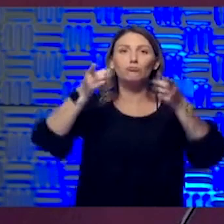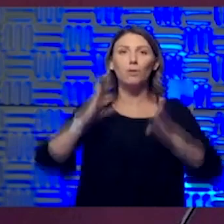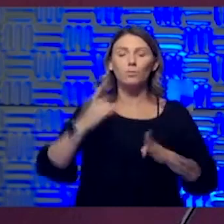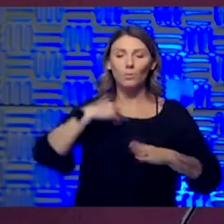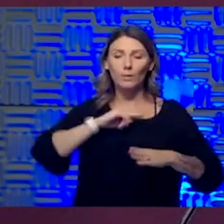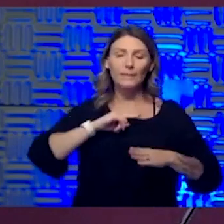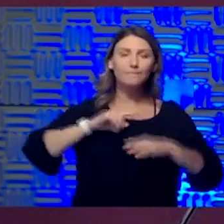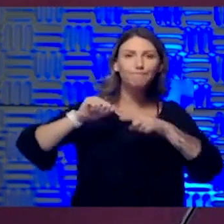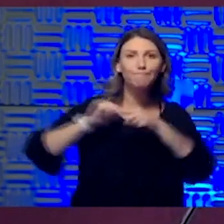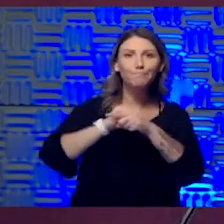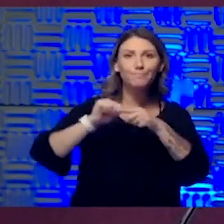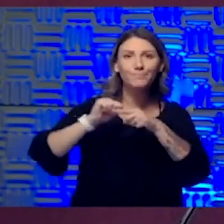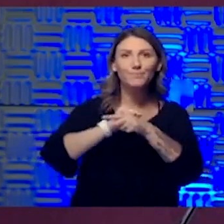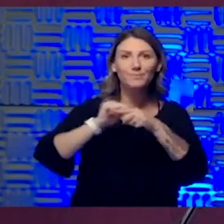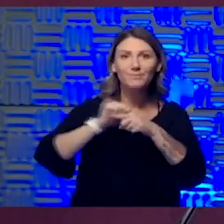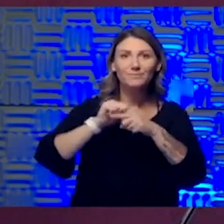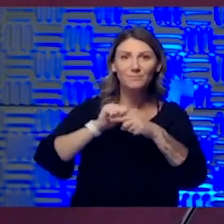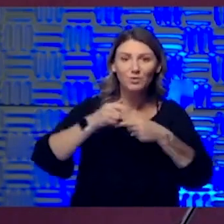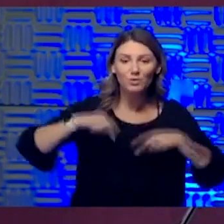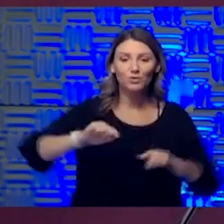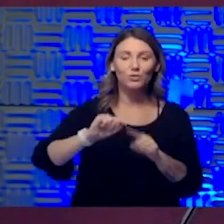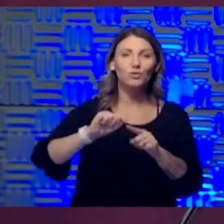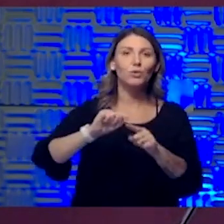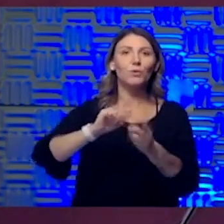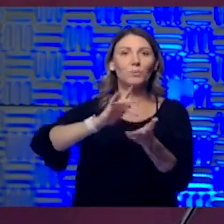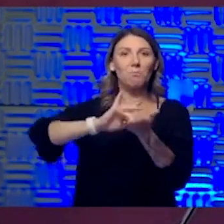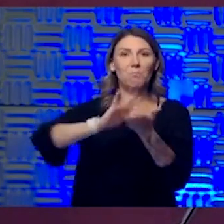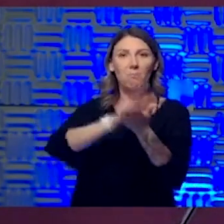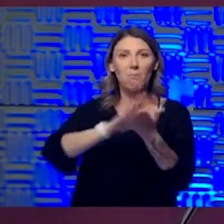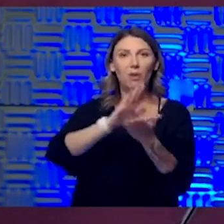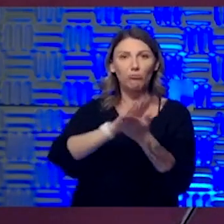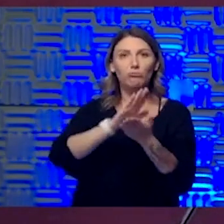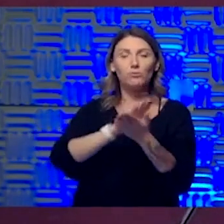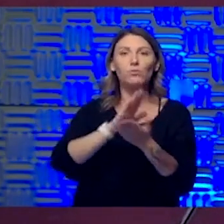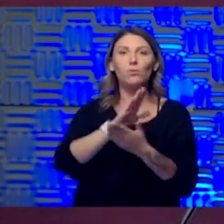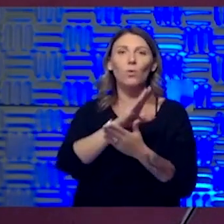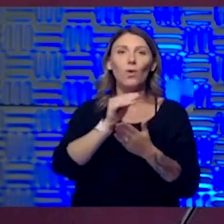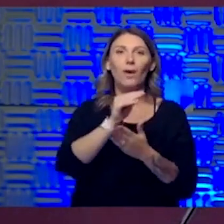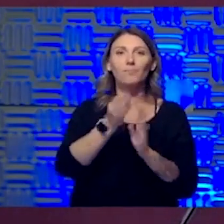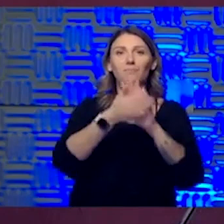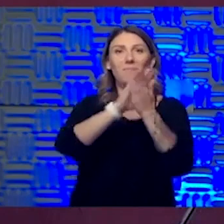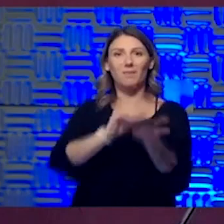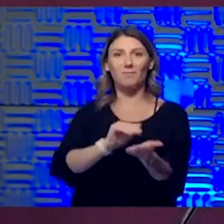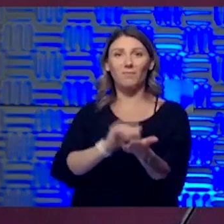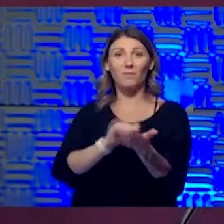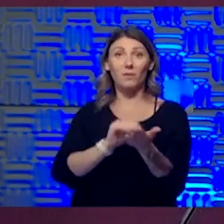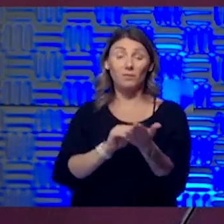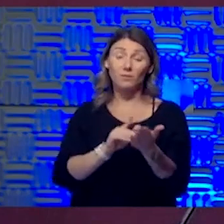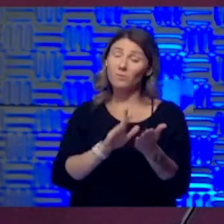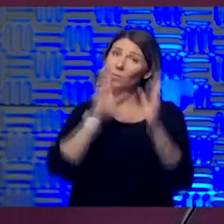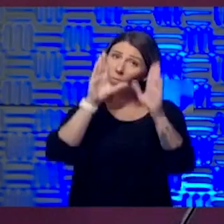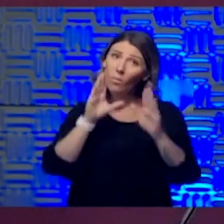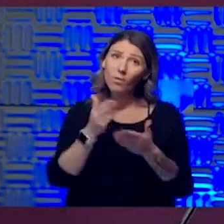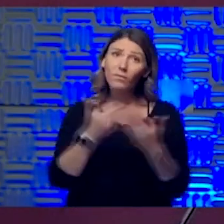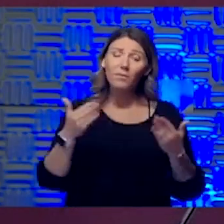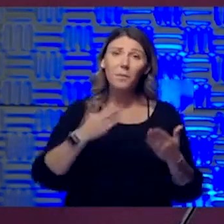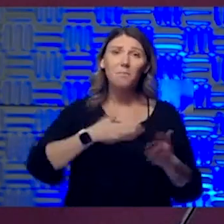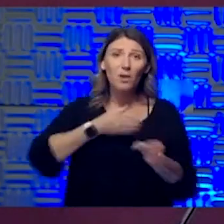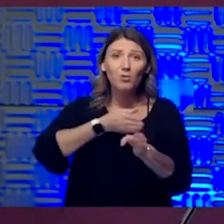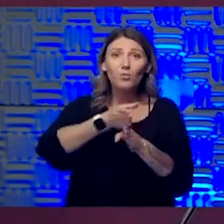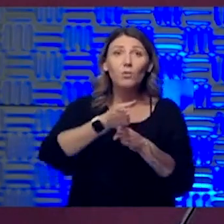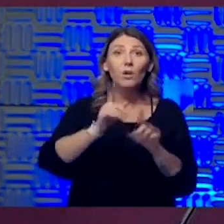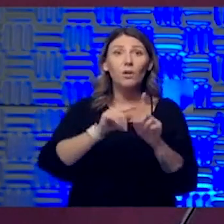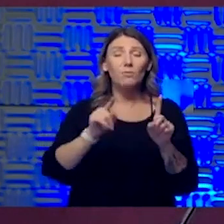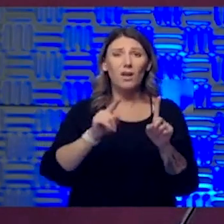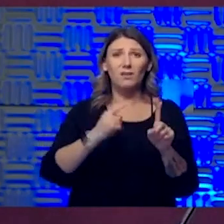in, uh, going from medical school to being proficient physicians and, uh, a great highlight of my career at this point. But we took a real